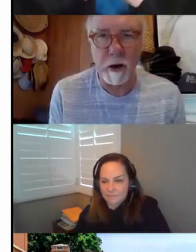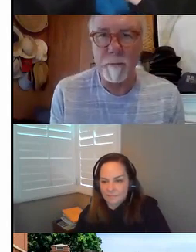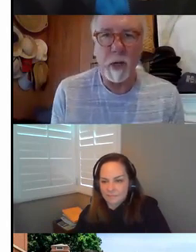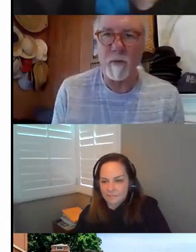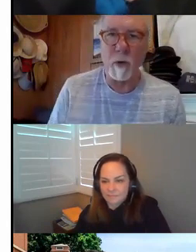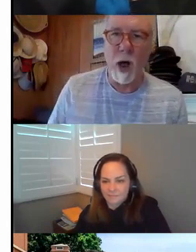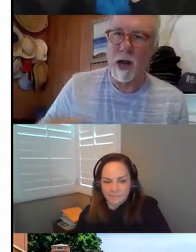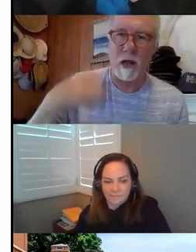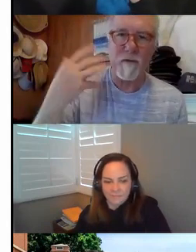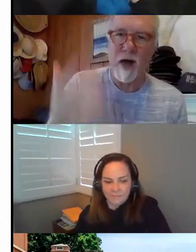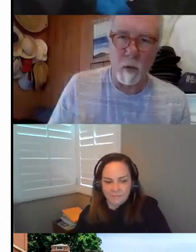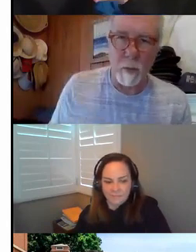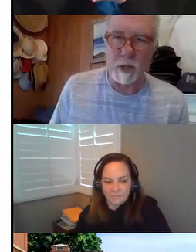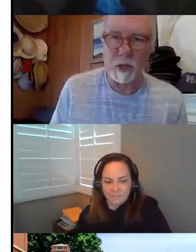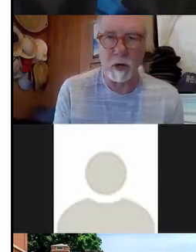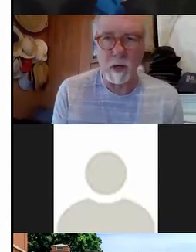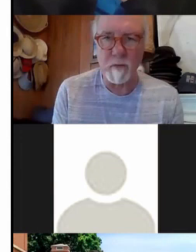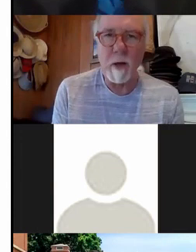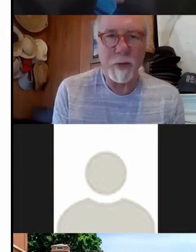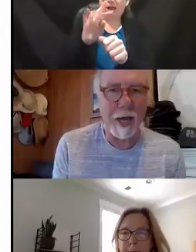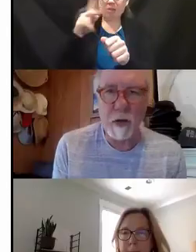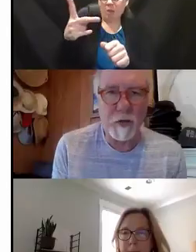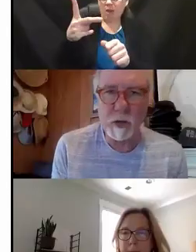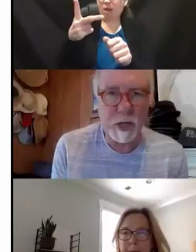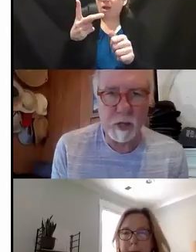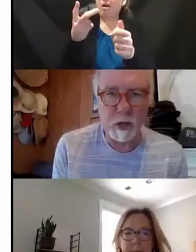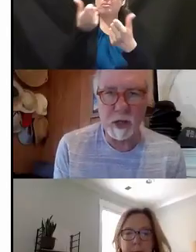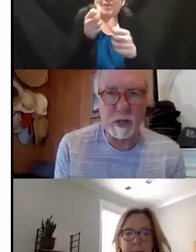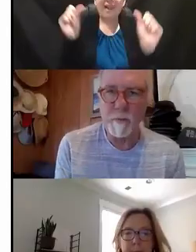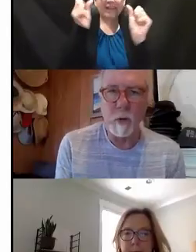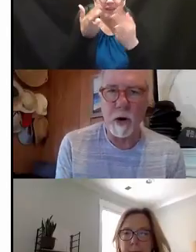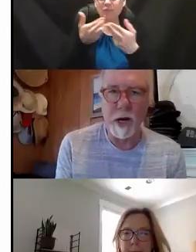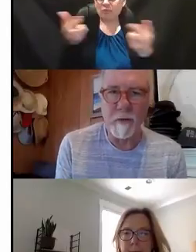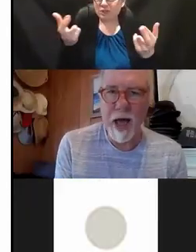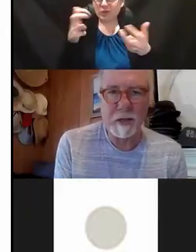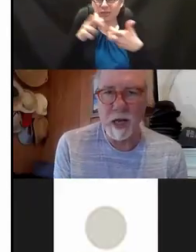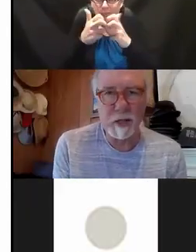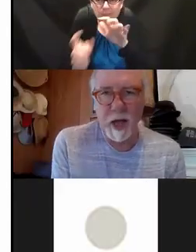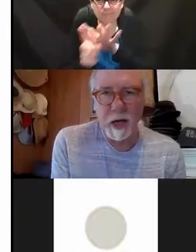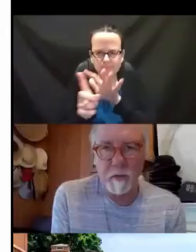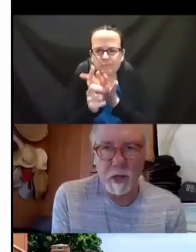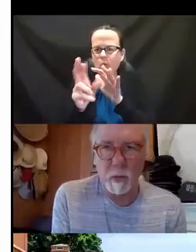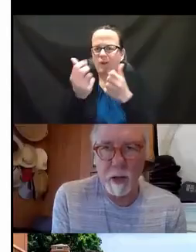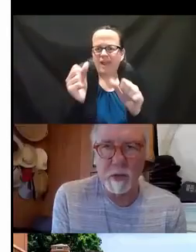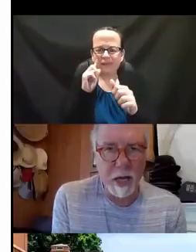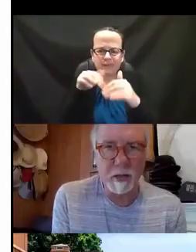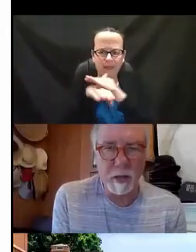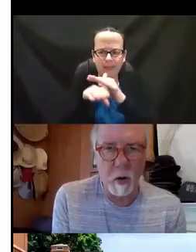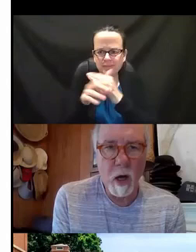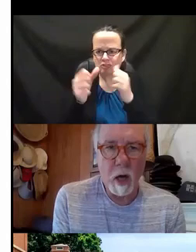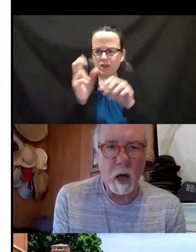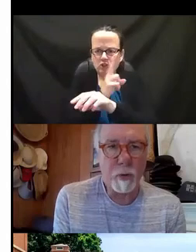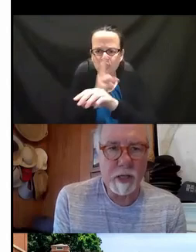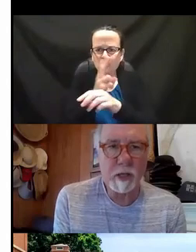the YES Center if you want any follow-up in terms of any of these resources or any of access to any of these websites.